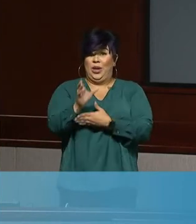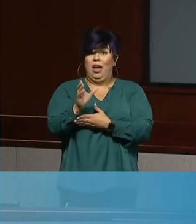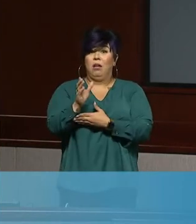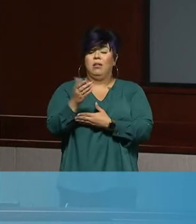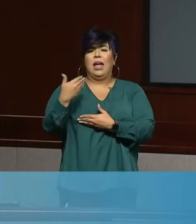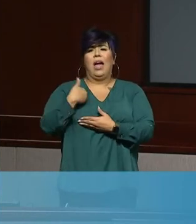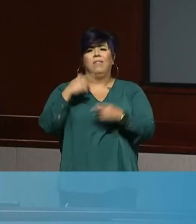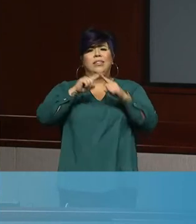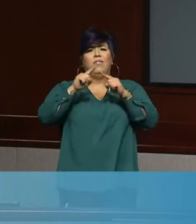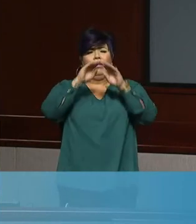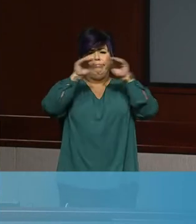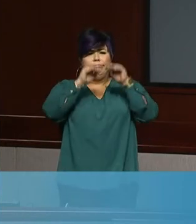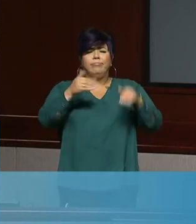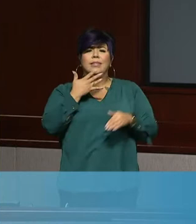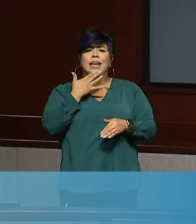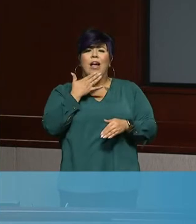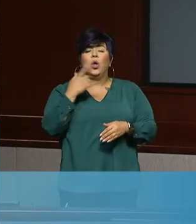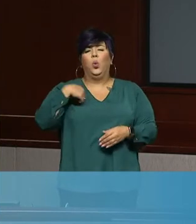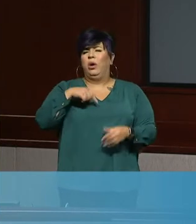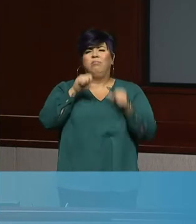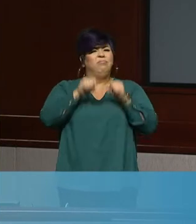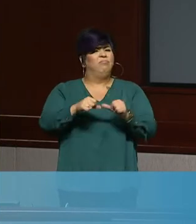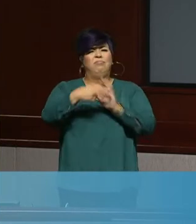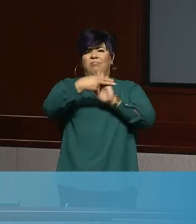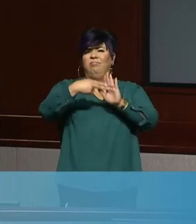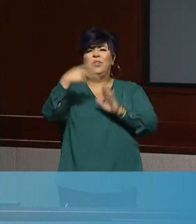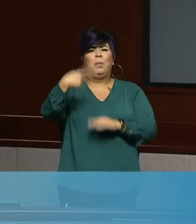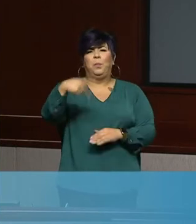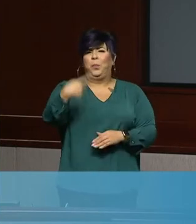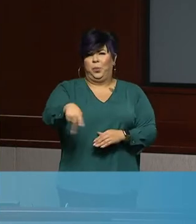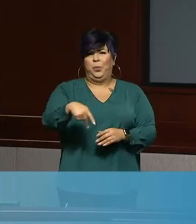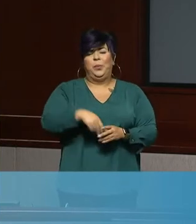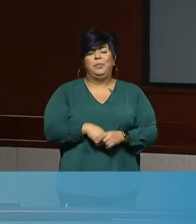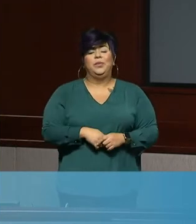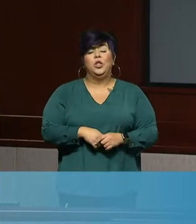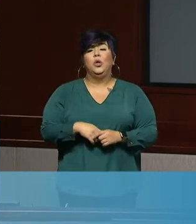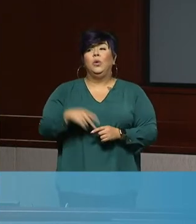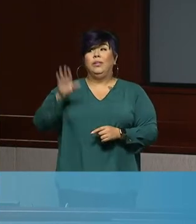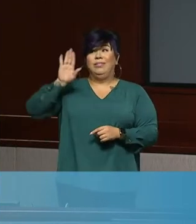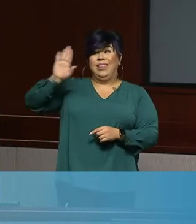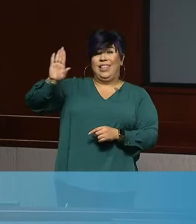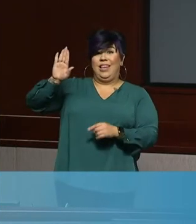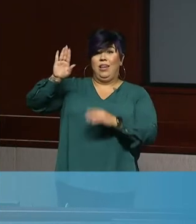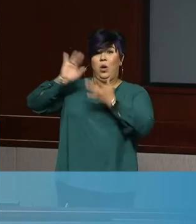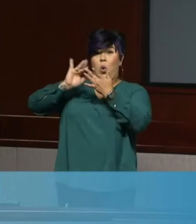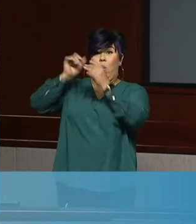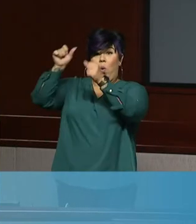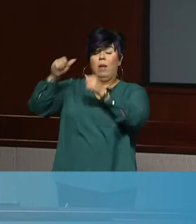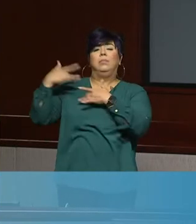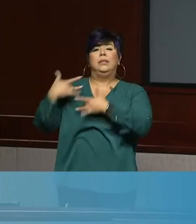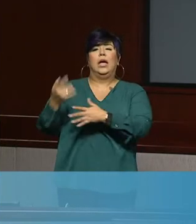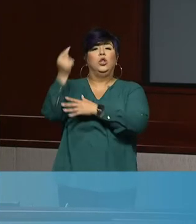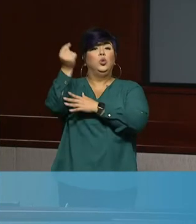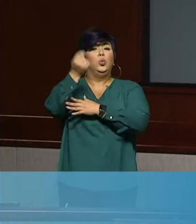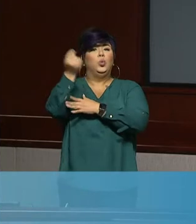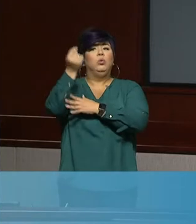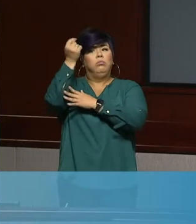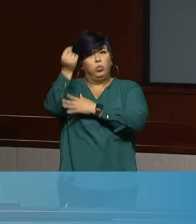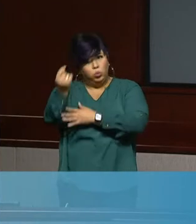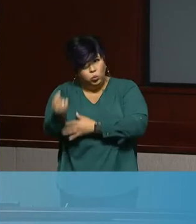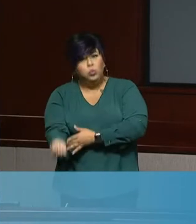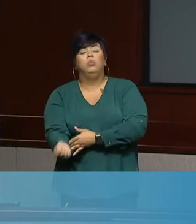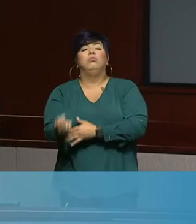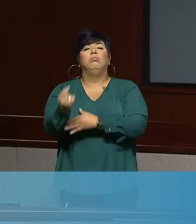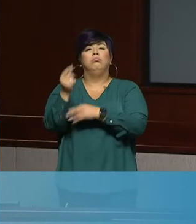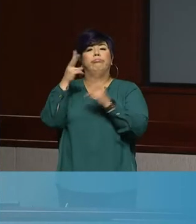economy. The state updates this information only on Tuesdays. We'll wait to see where we are when the governor